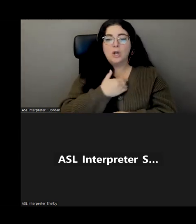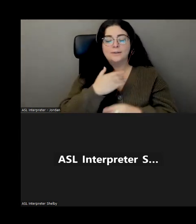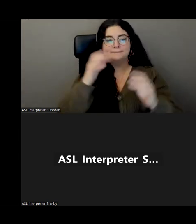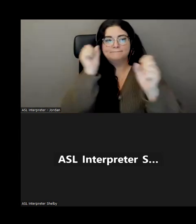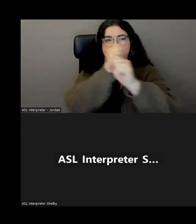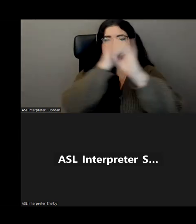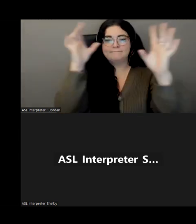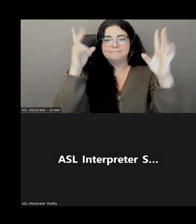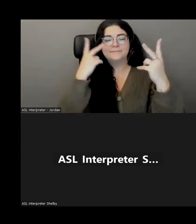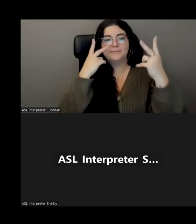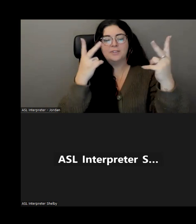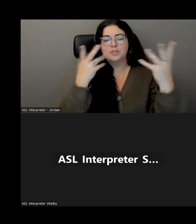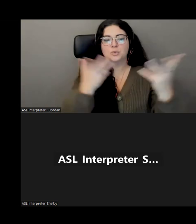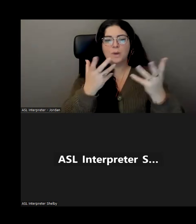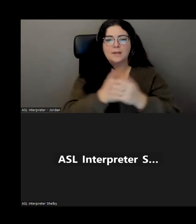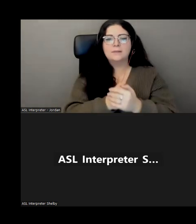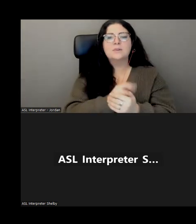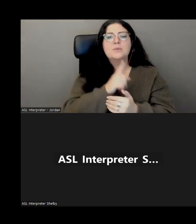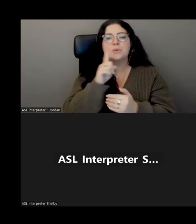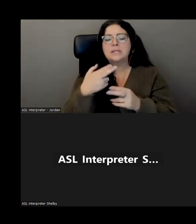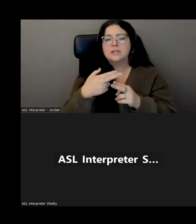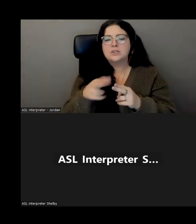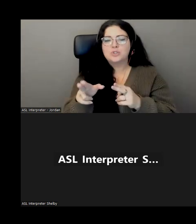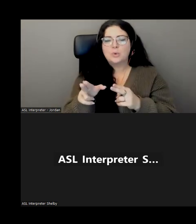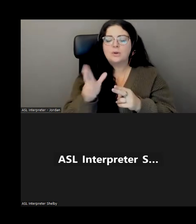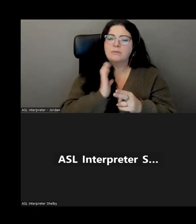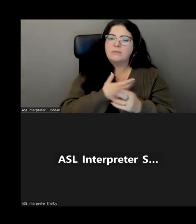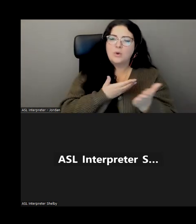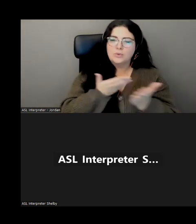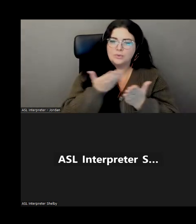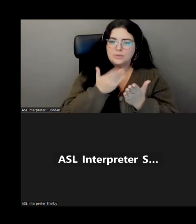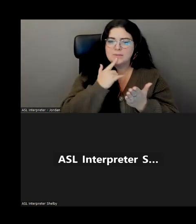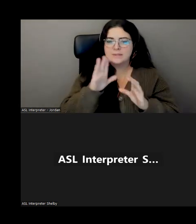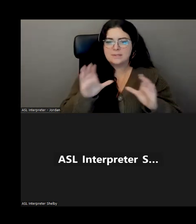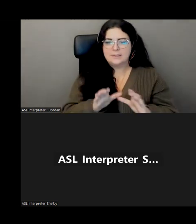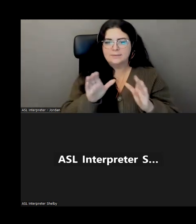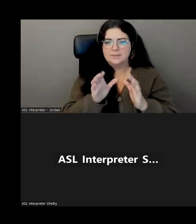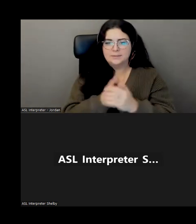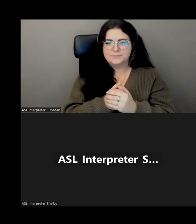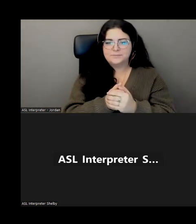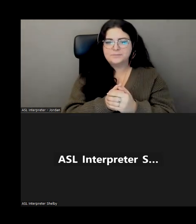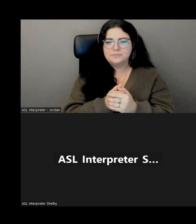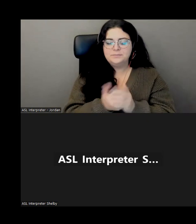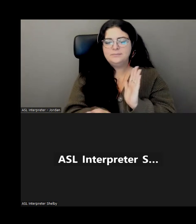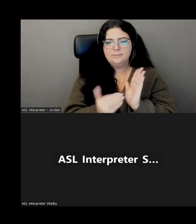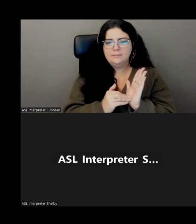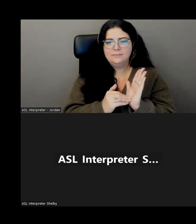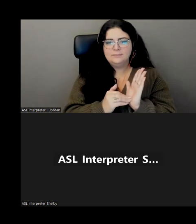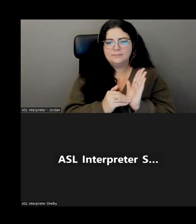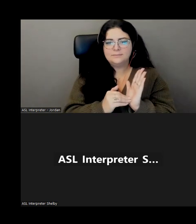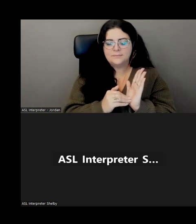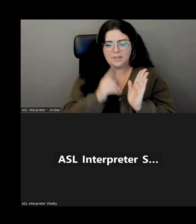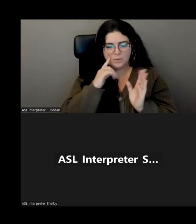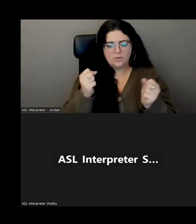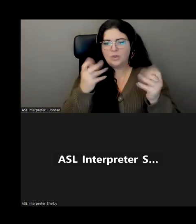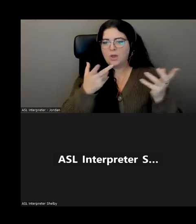and our mission is and give a very brief overview of our services and activities simply because there certainly is a